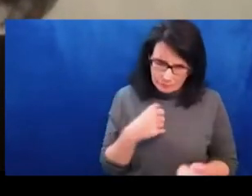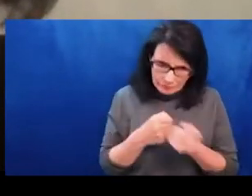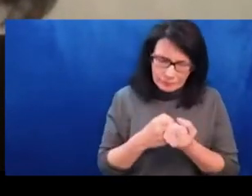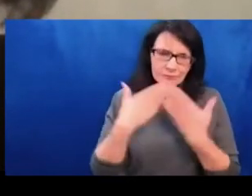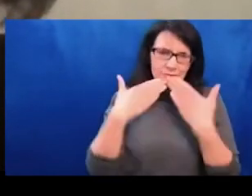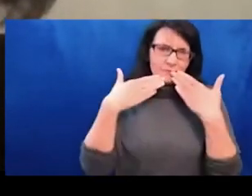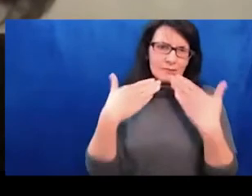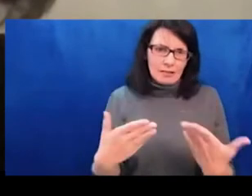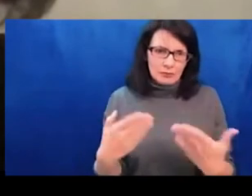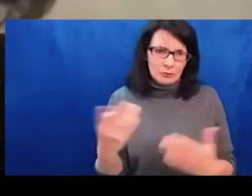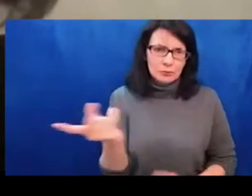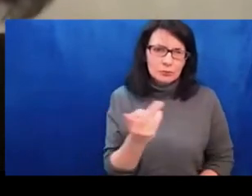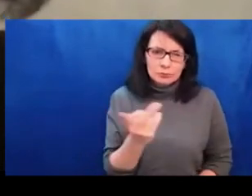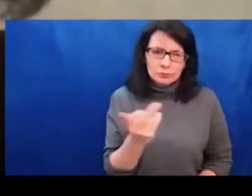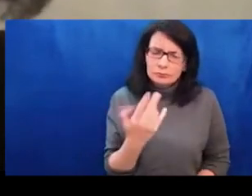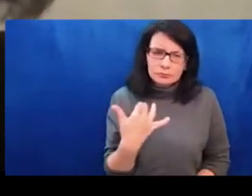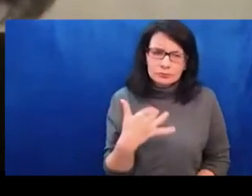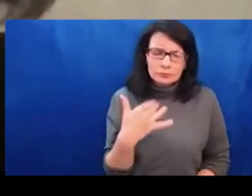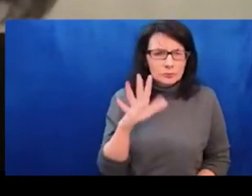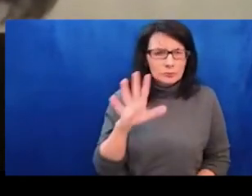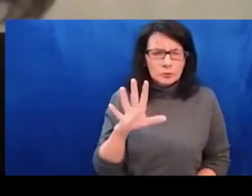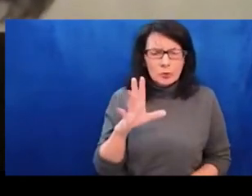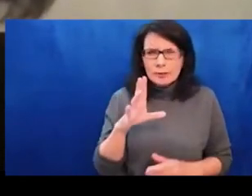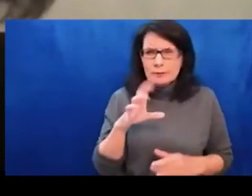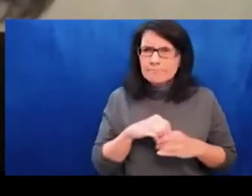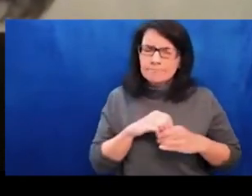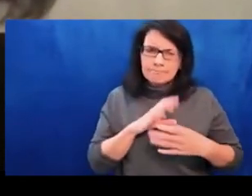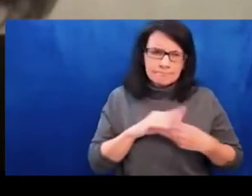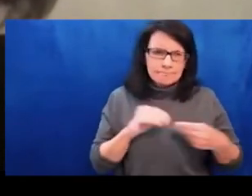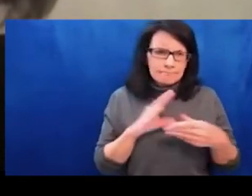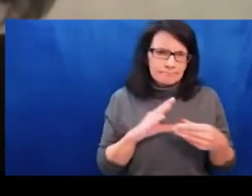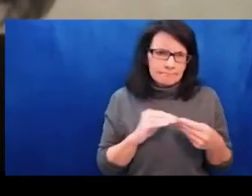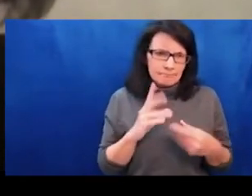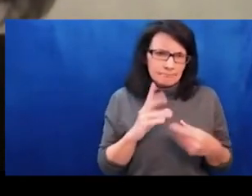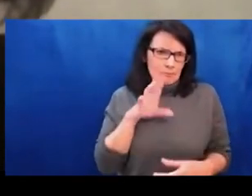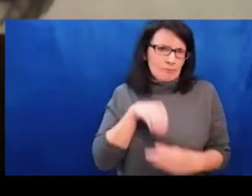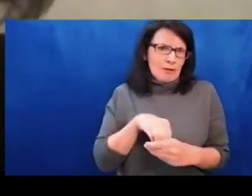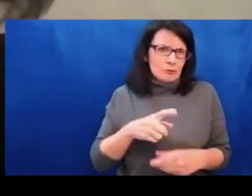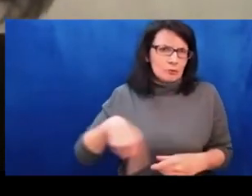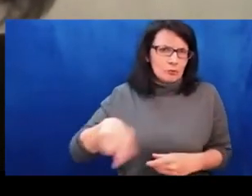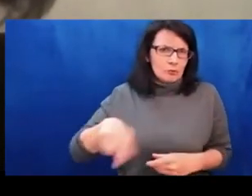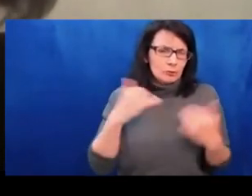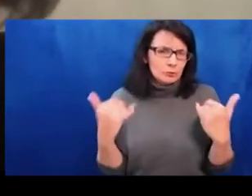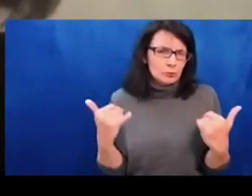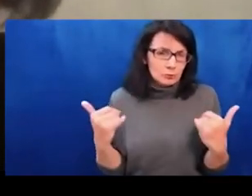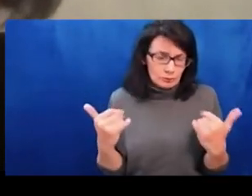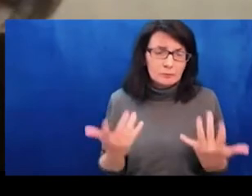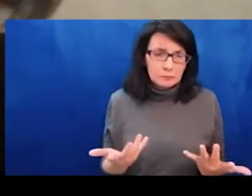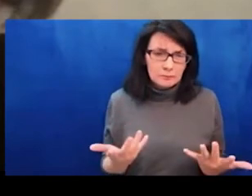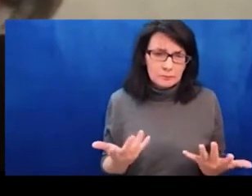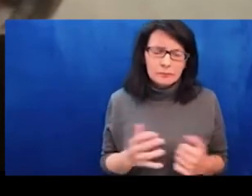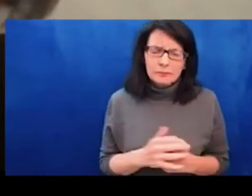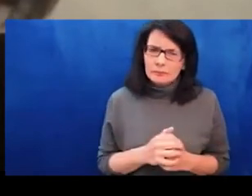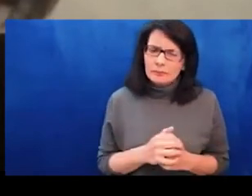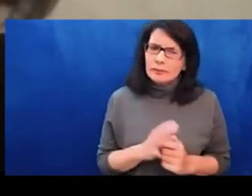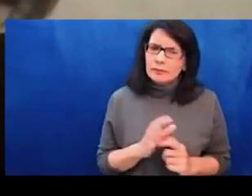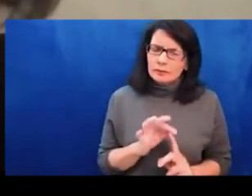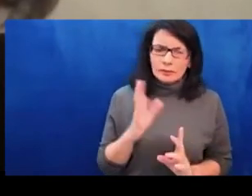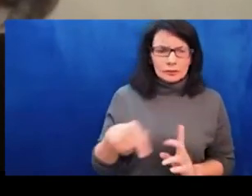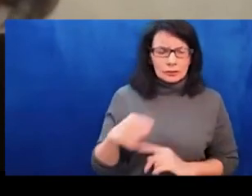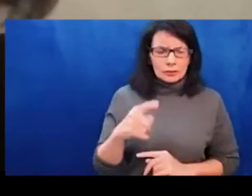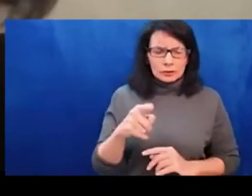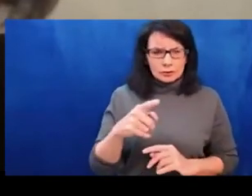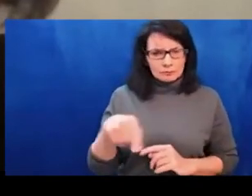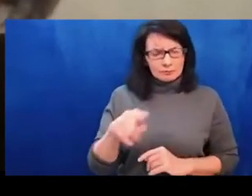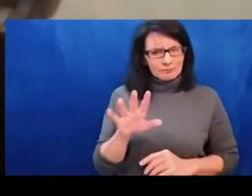the invitation. And my thoughts are with with both of you. And thank you for all your insights and